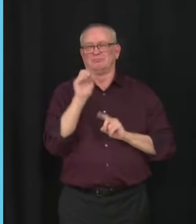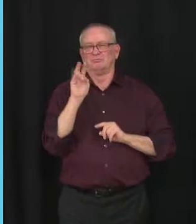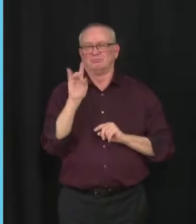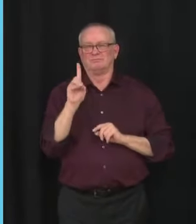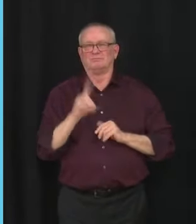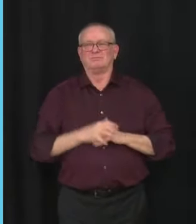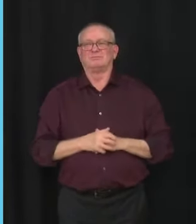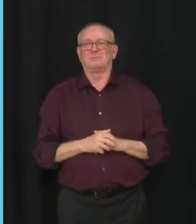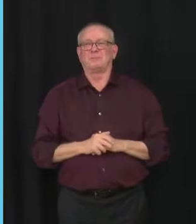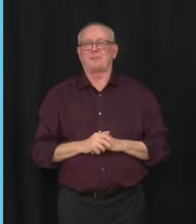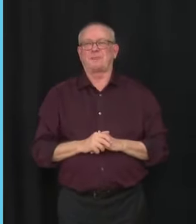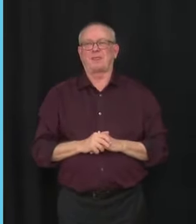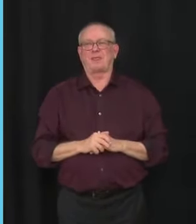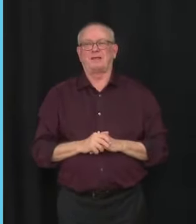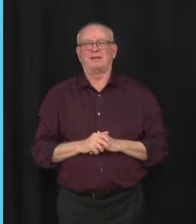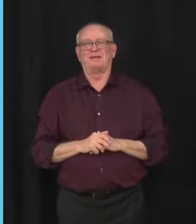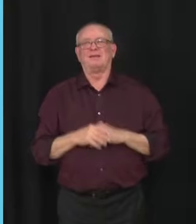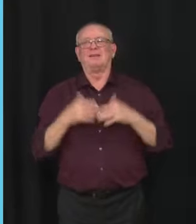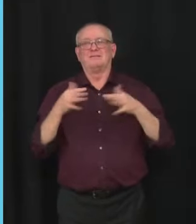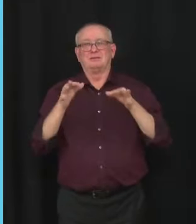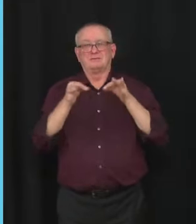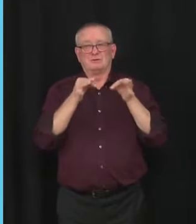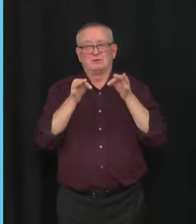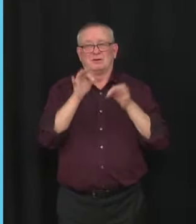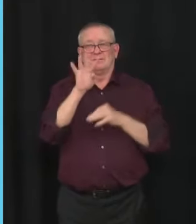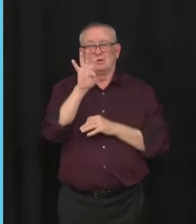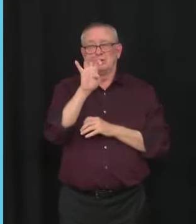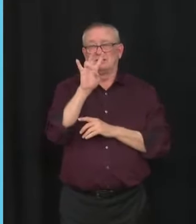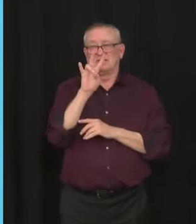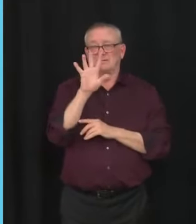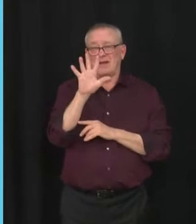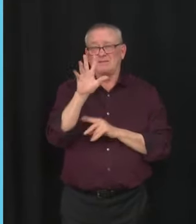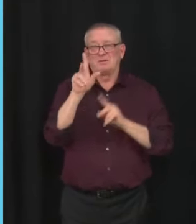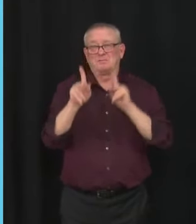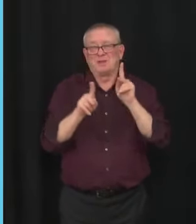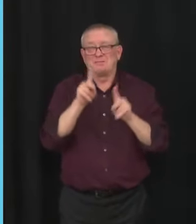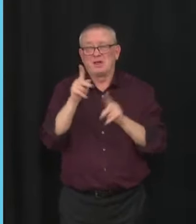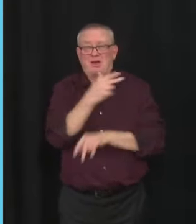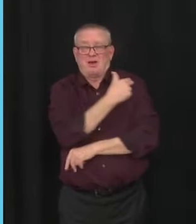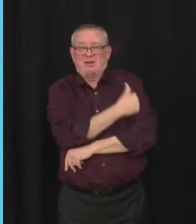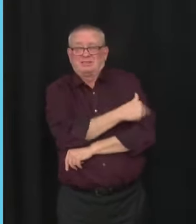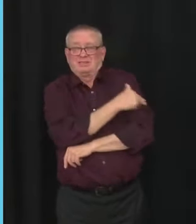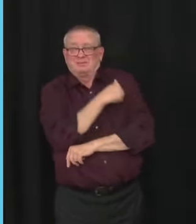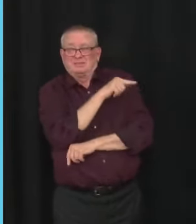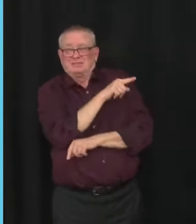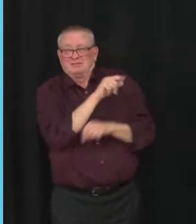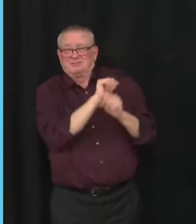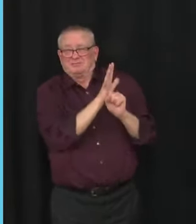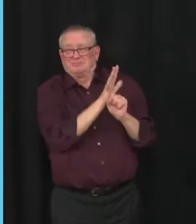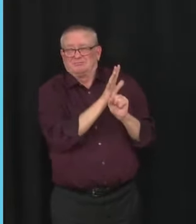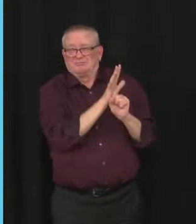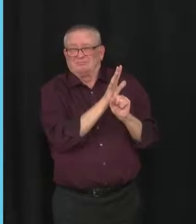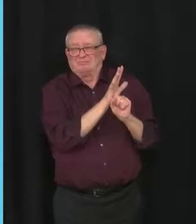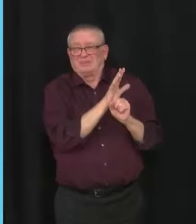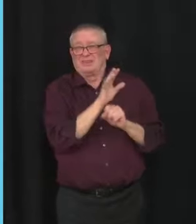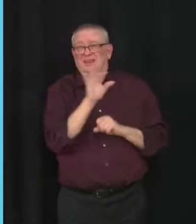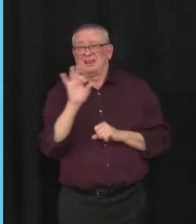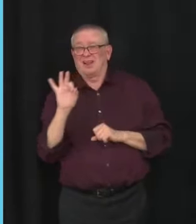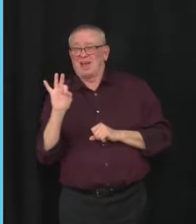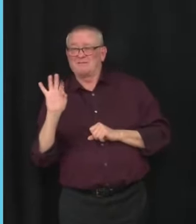475 people being treated for COVID-19 in hospital, including 94 in the ICU.